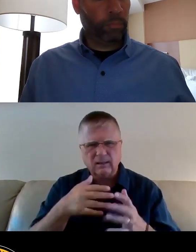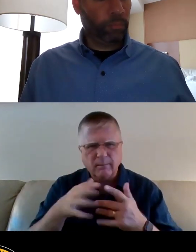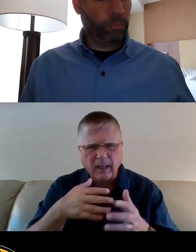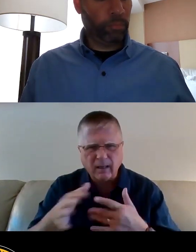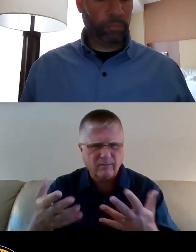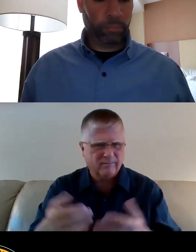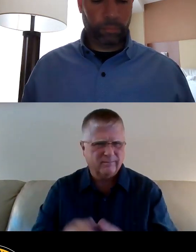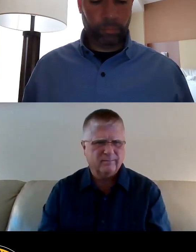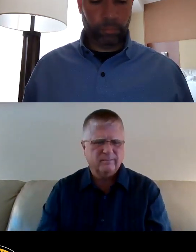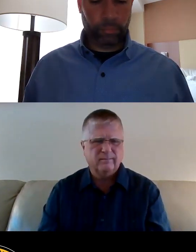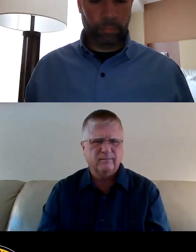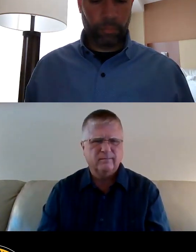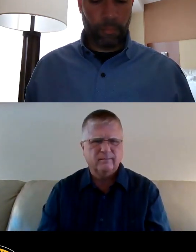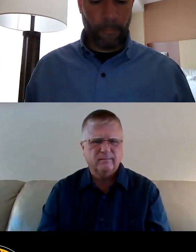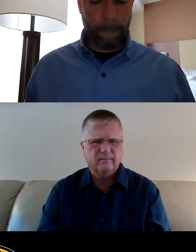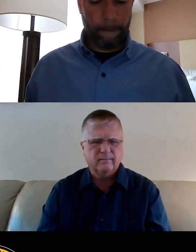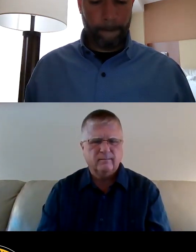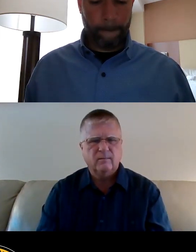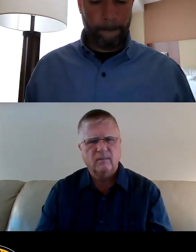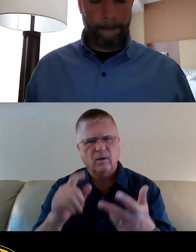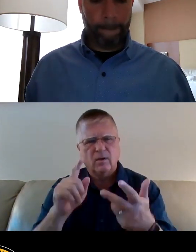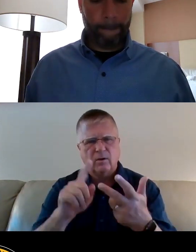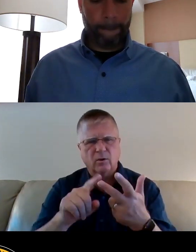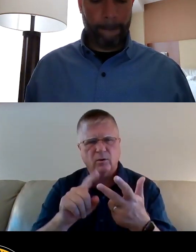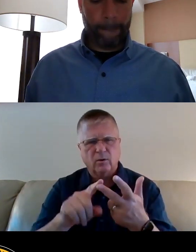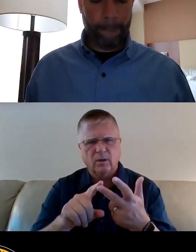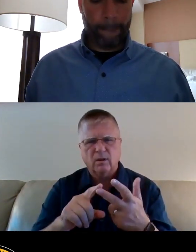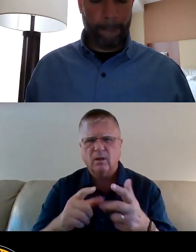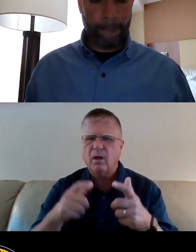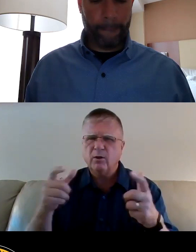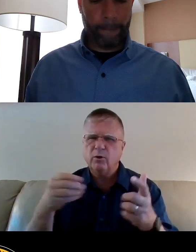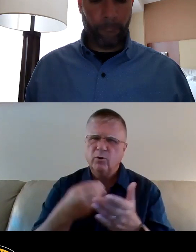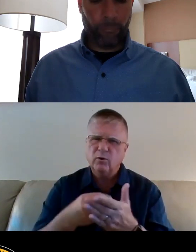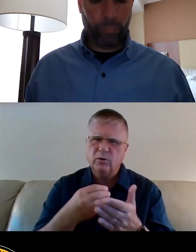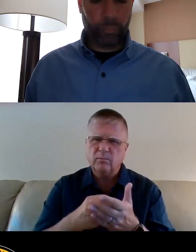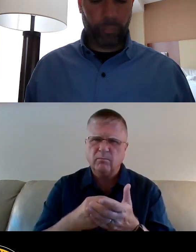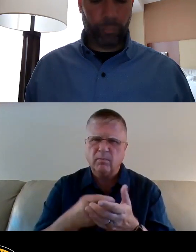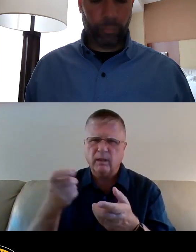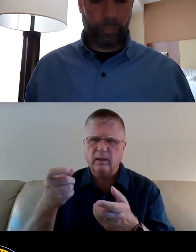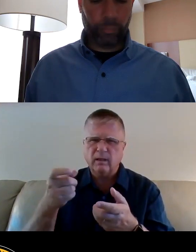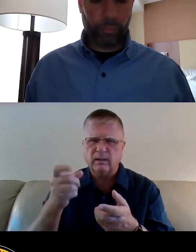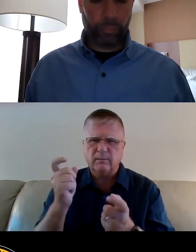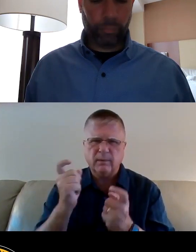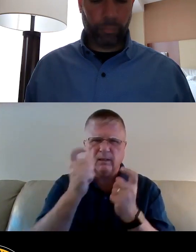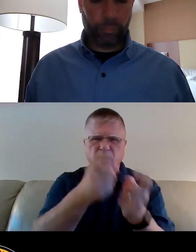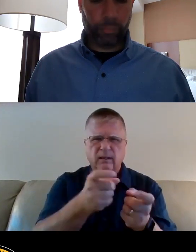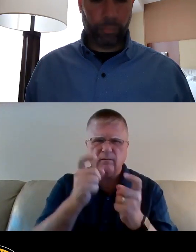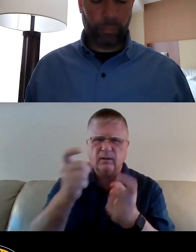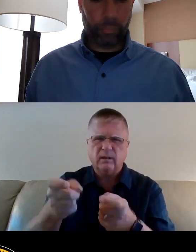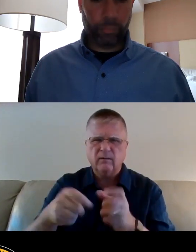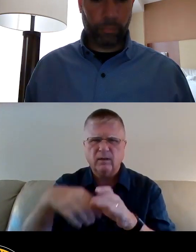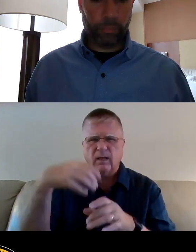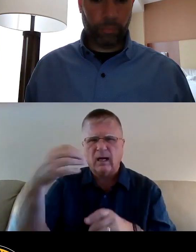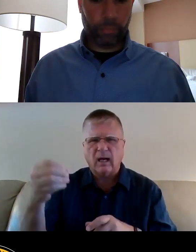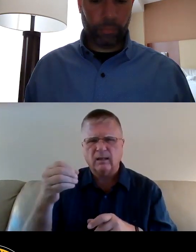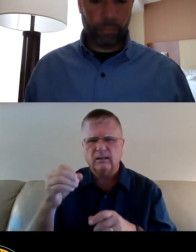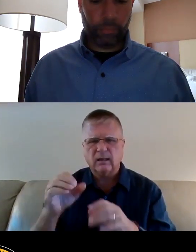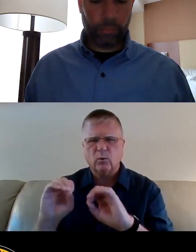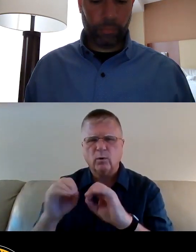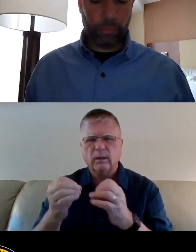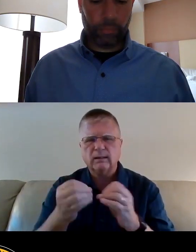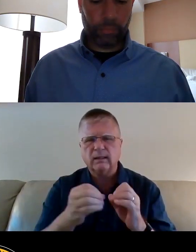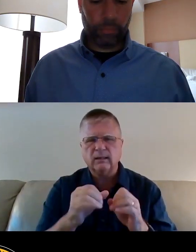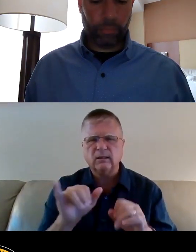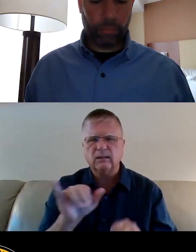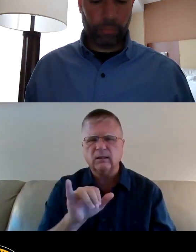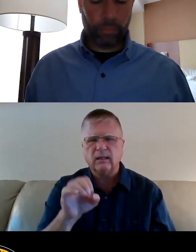Okay, so the third is this huge amount of money that's being handed to outside organizations like the URA, which